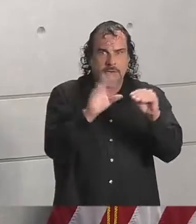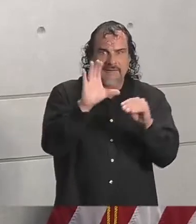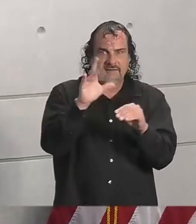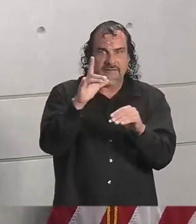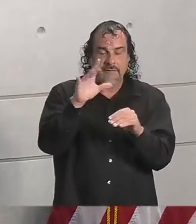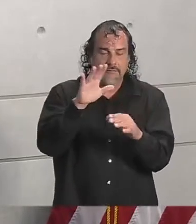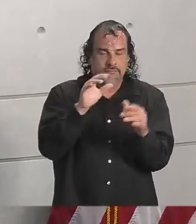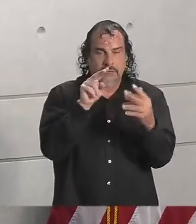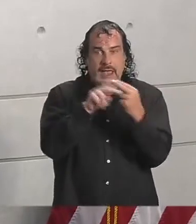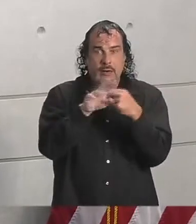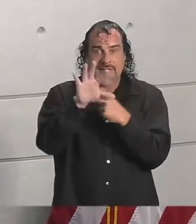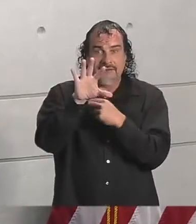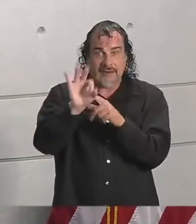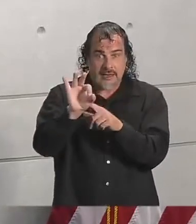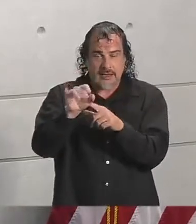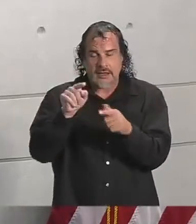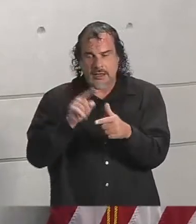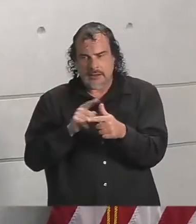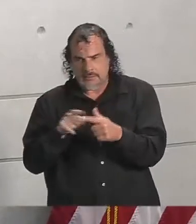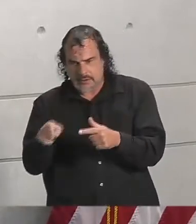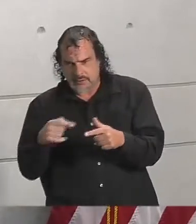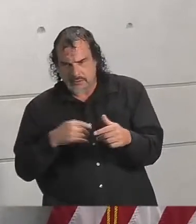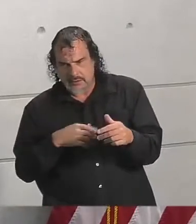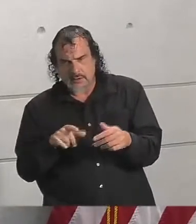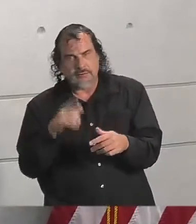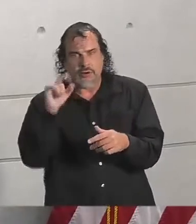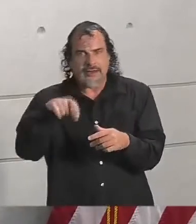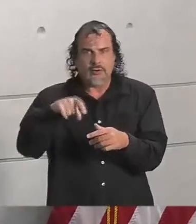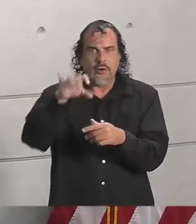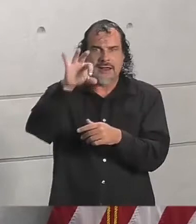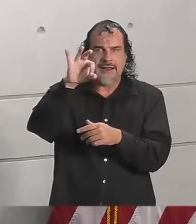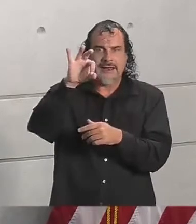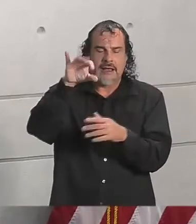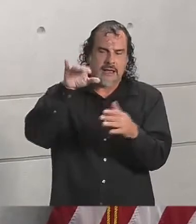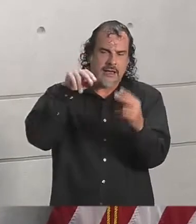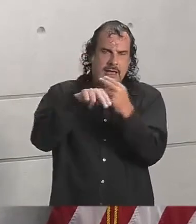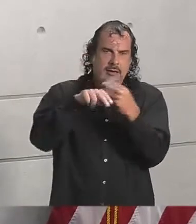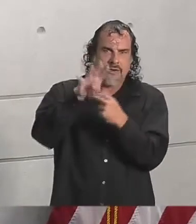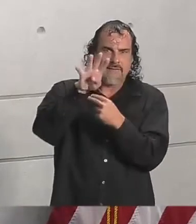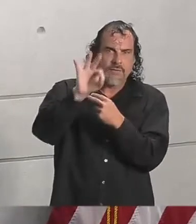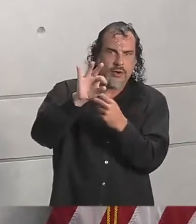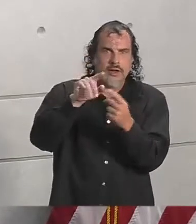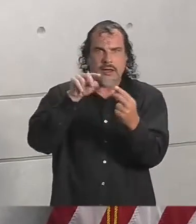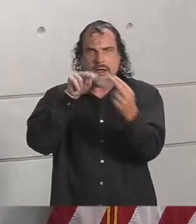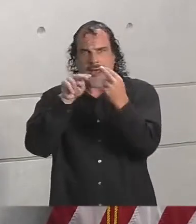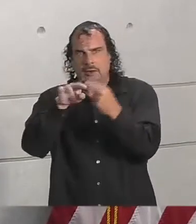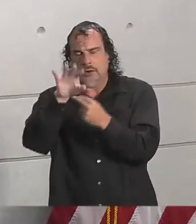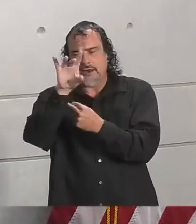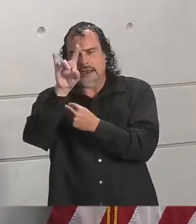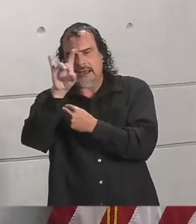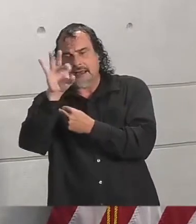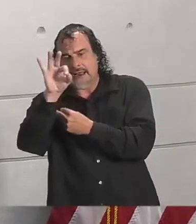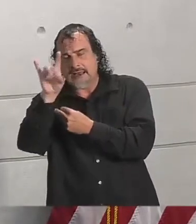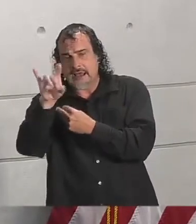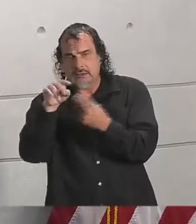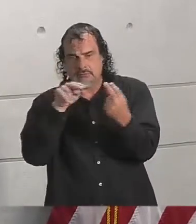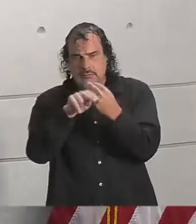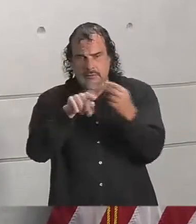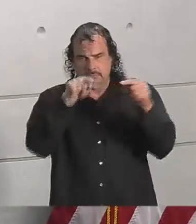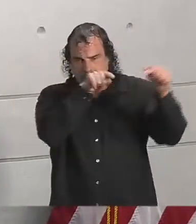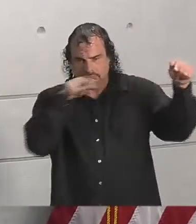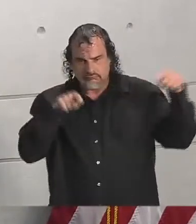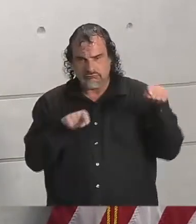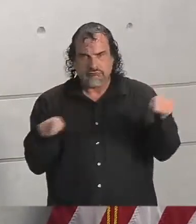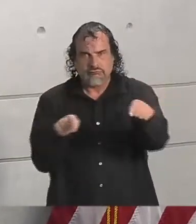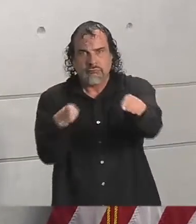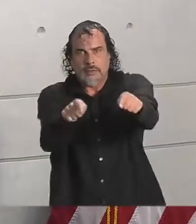but this also gives us the ability to pivot down Highway 98 or Highway 49 if needed. In addition to that, we still have our assets on